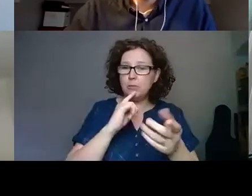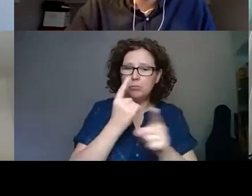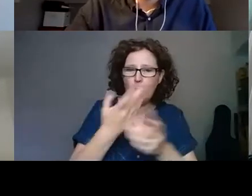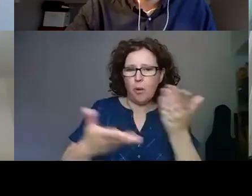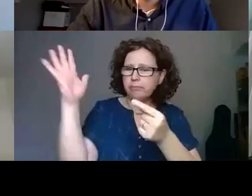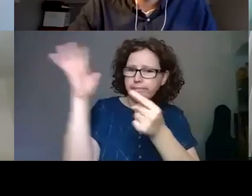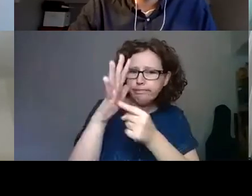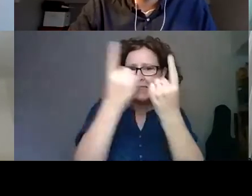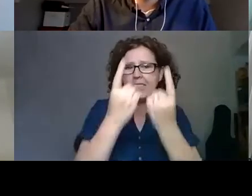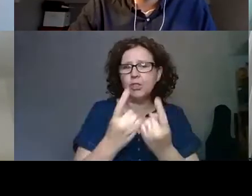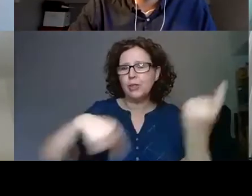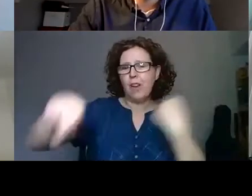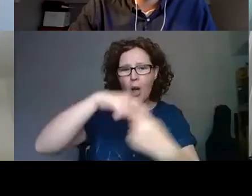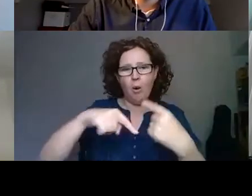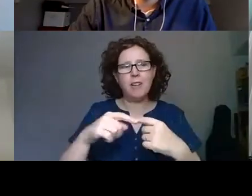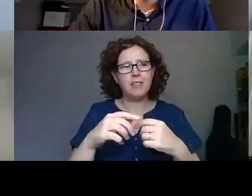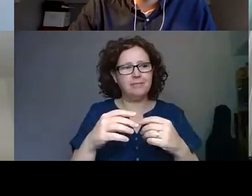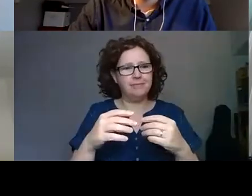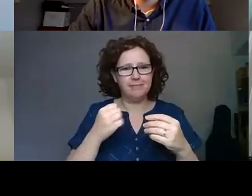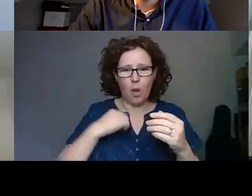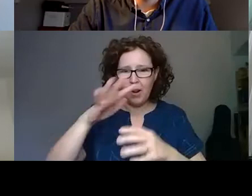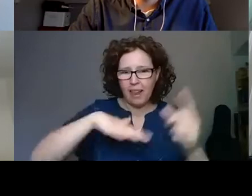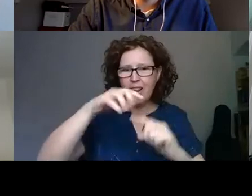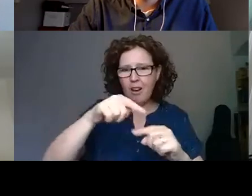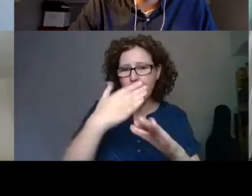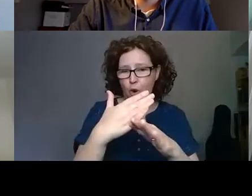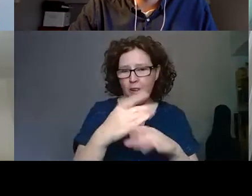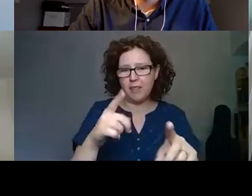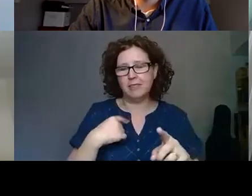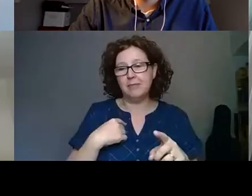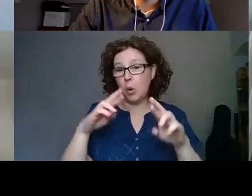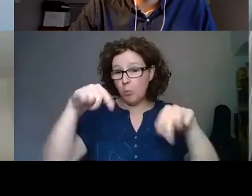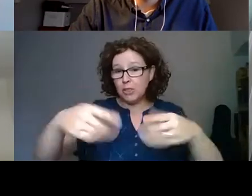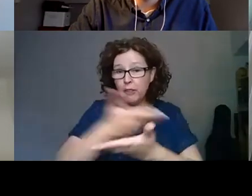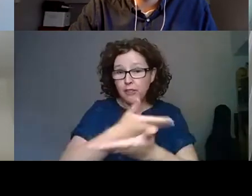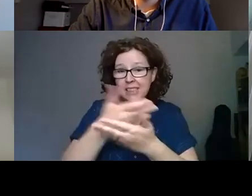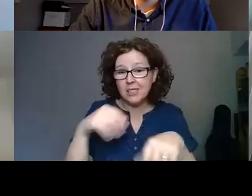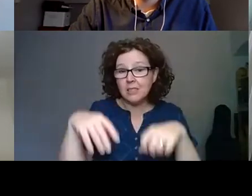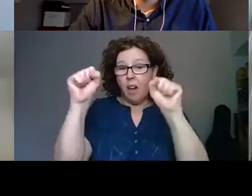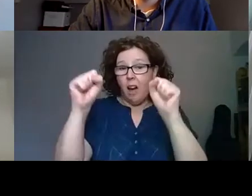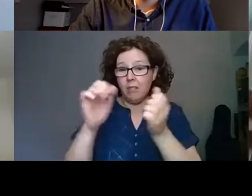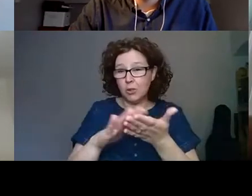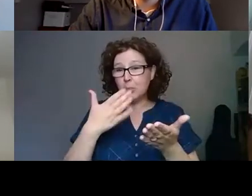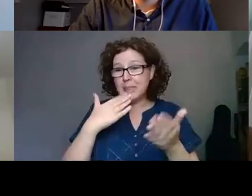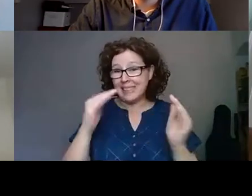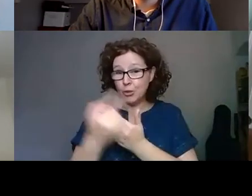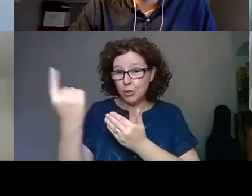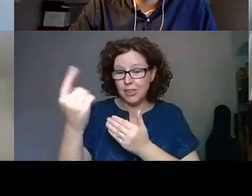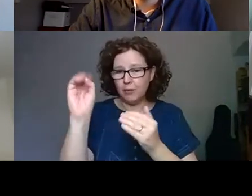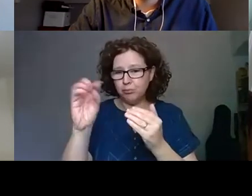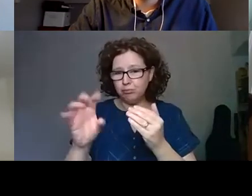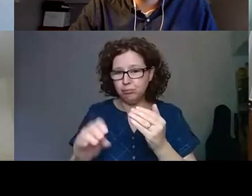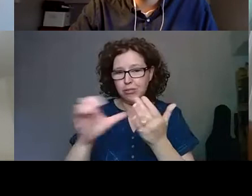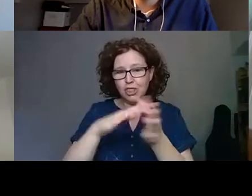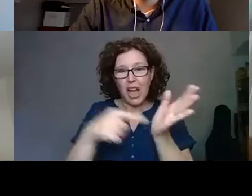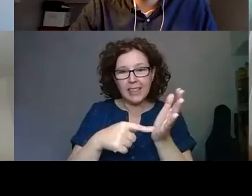to take these conversations forward together after the session, so we encourage you to introduce yourselves in the chat. Before introducing our